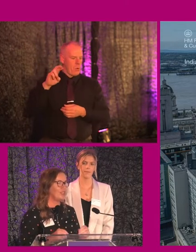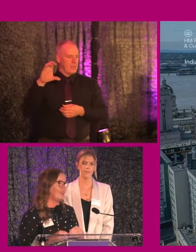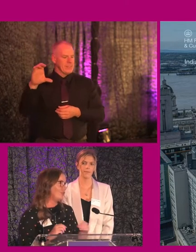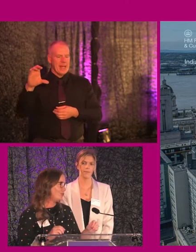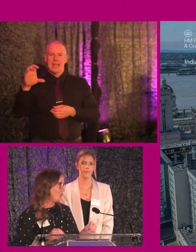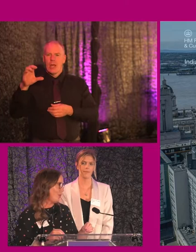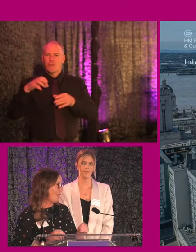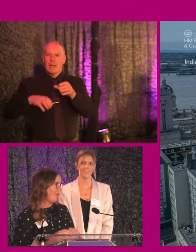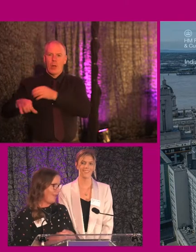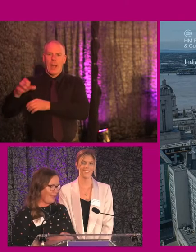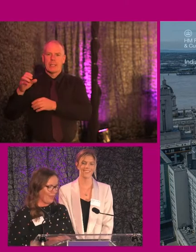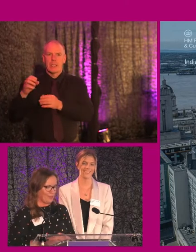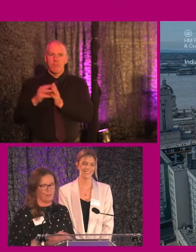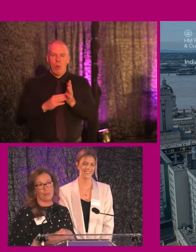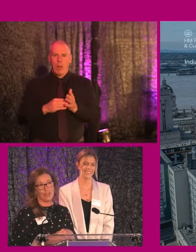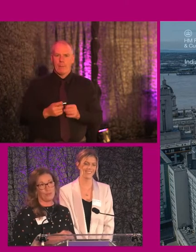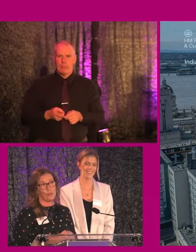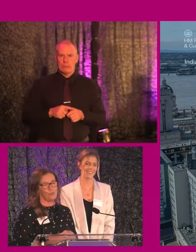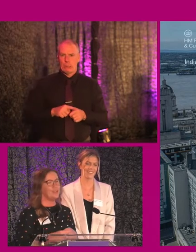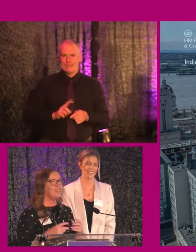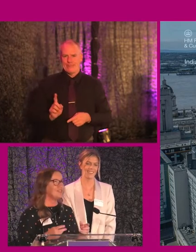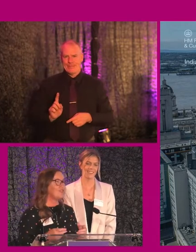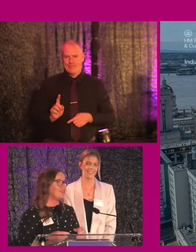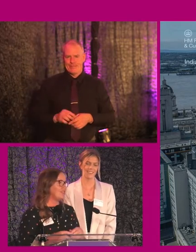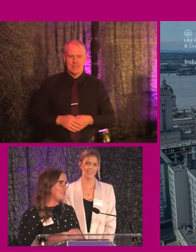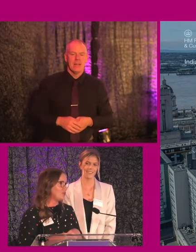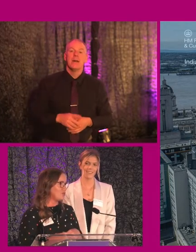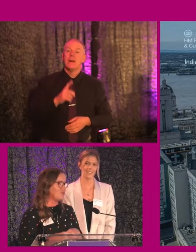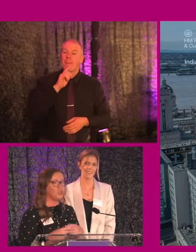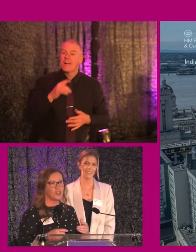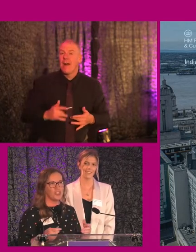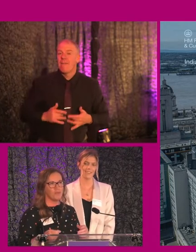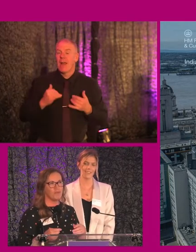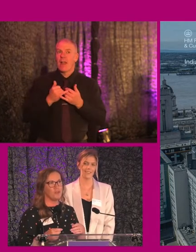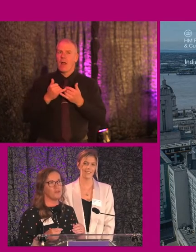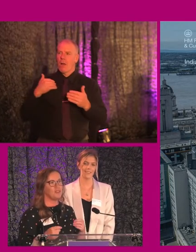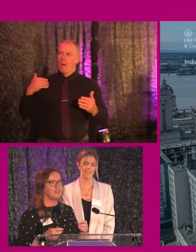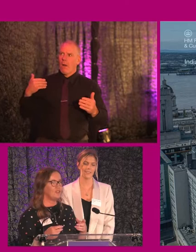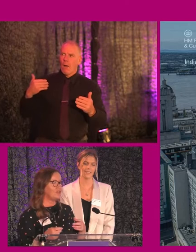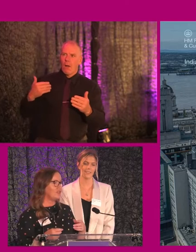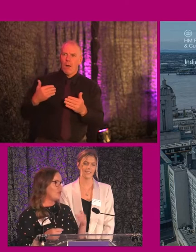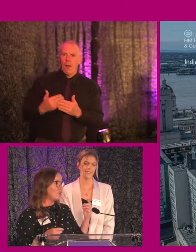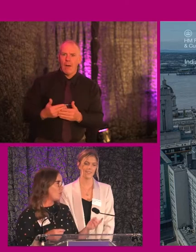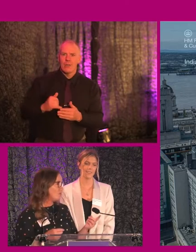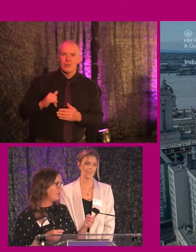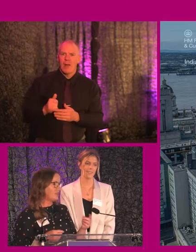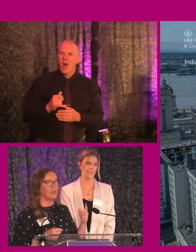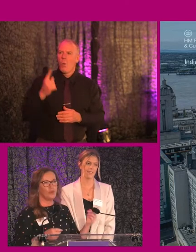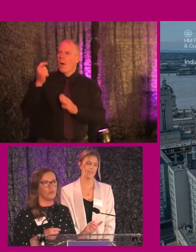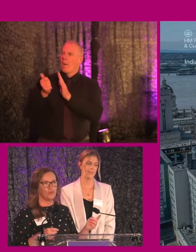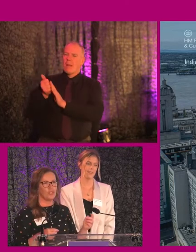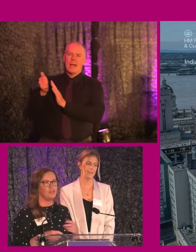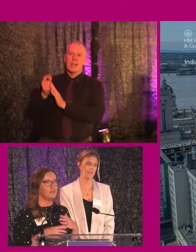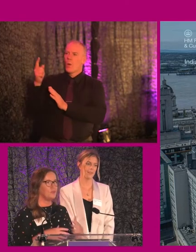and snappy, really to the point, perhaps not. But it does give you a sense of the journey that we've been on. This isn't just one building,